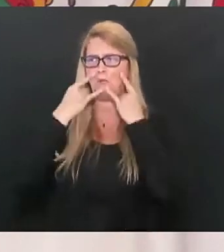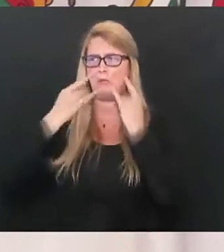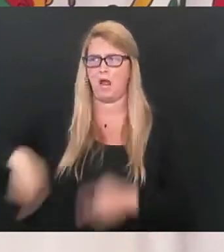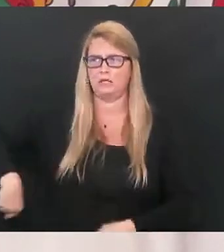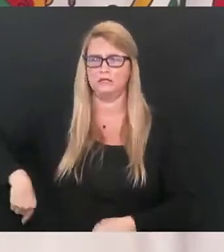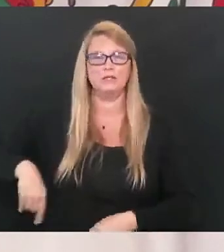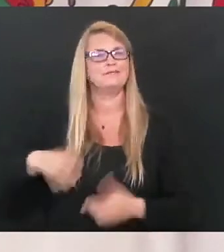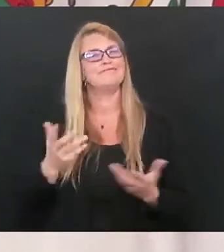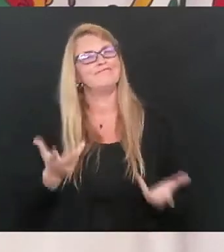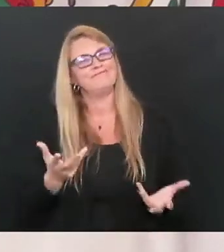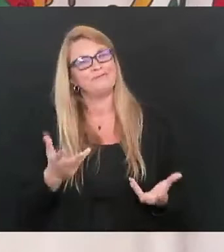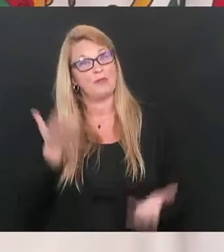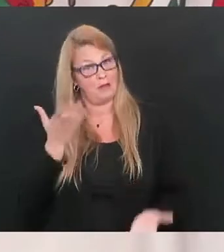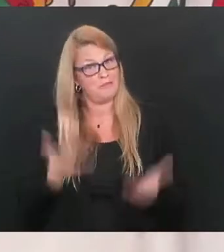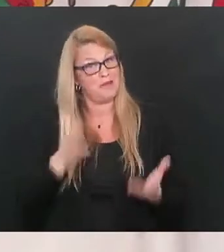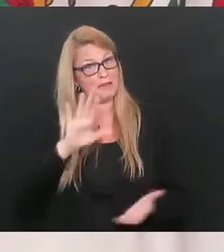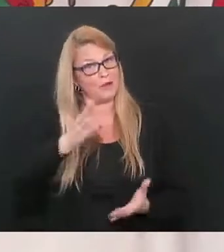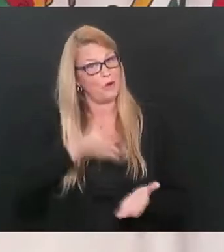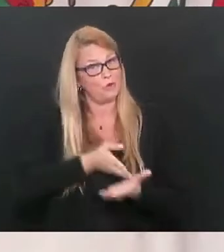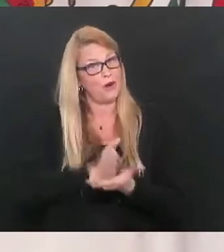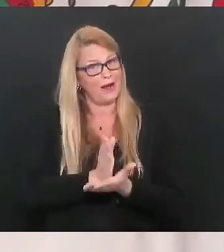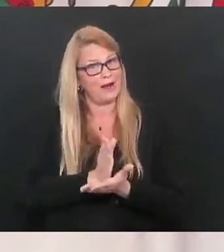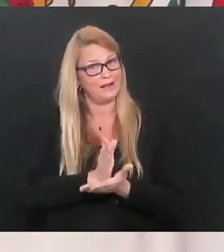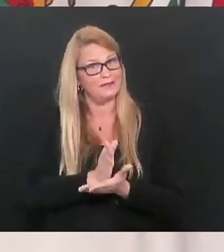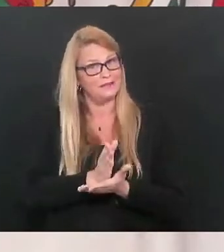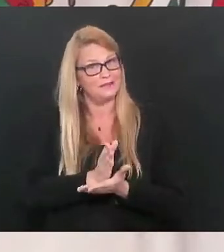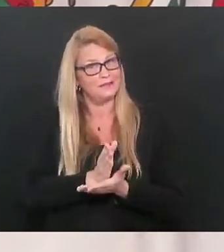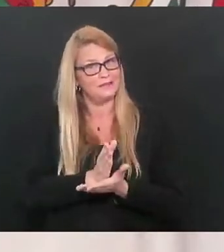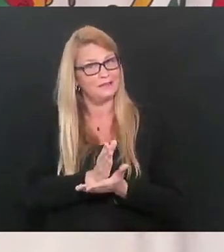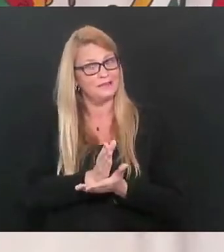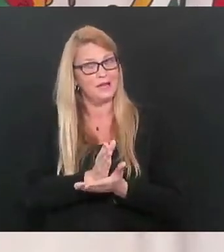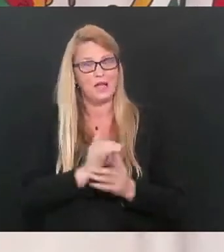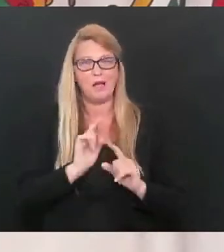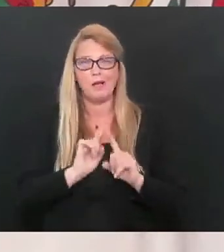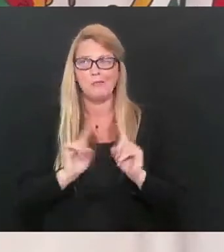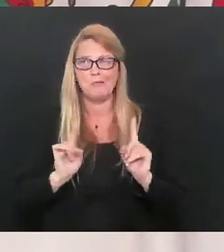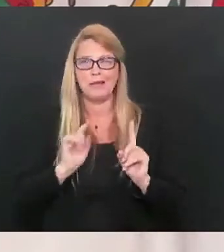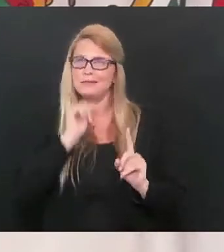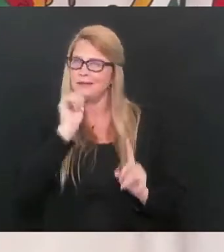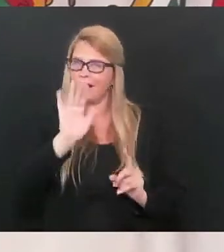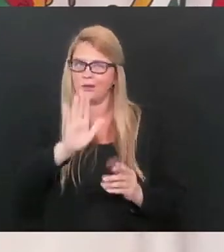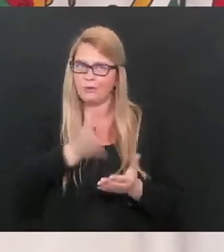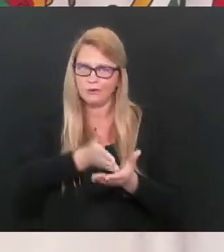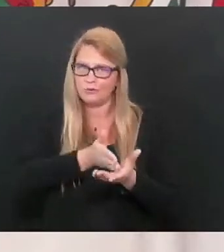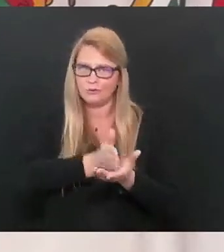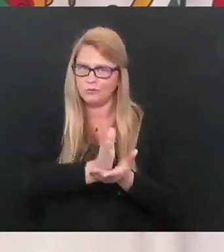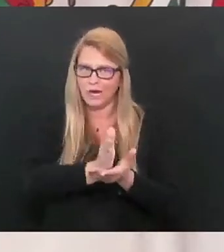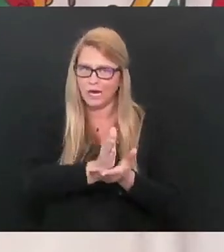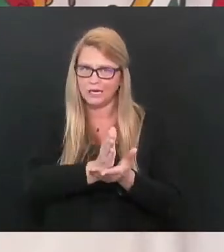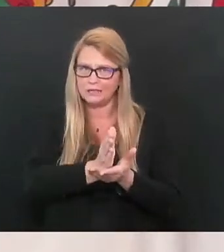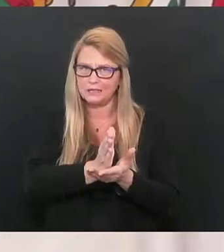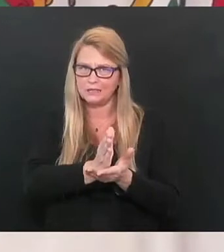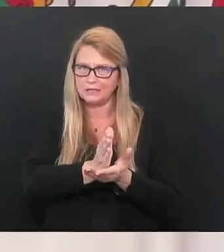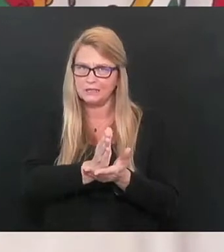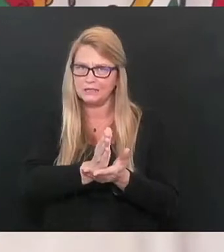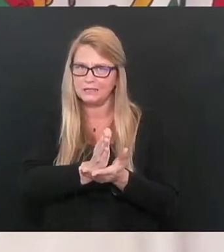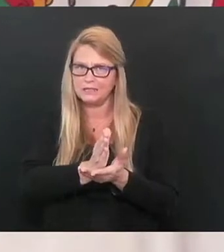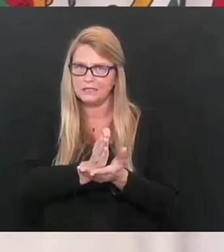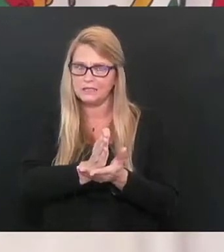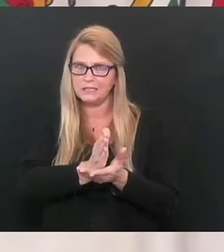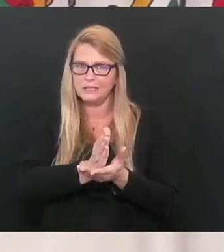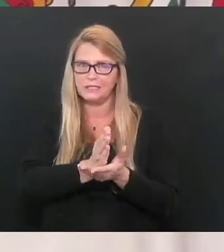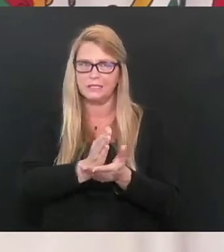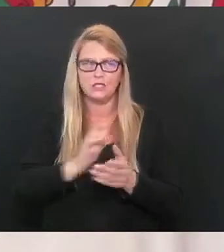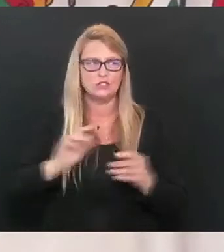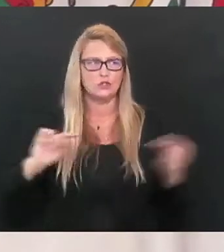Well, it may be your right to walk off the cliff, but it's not your right to absolutely pull somebody off